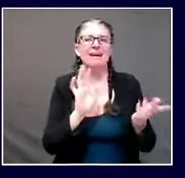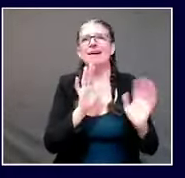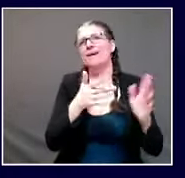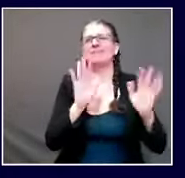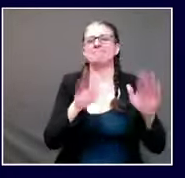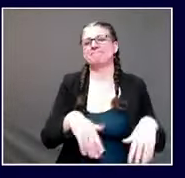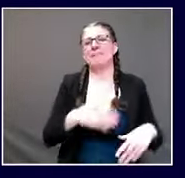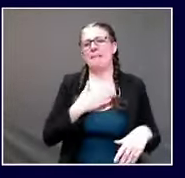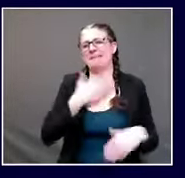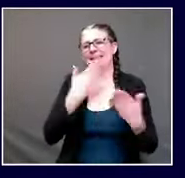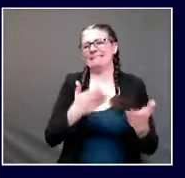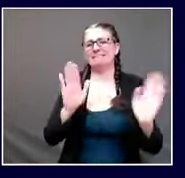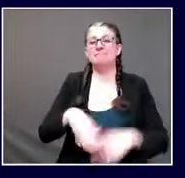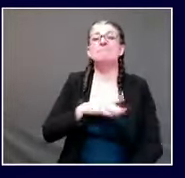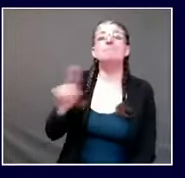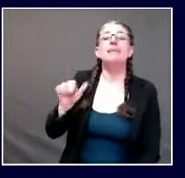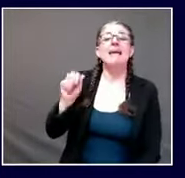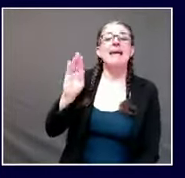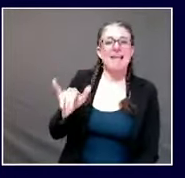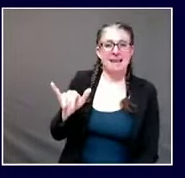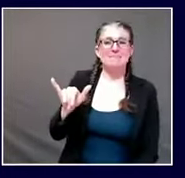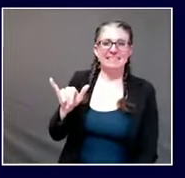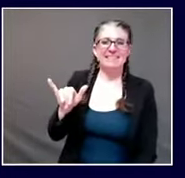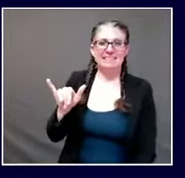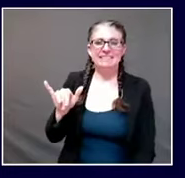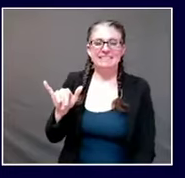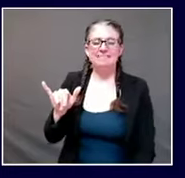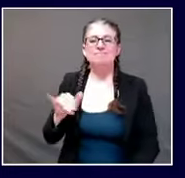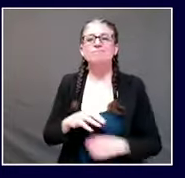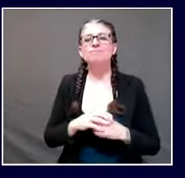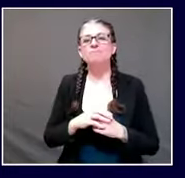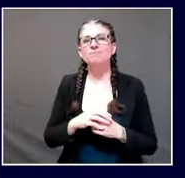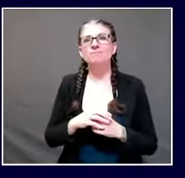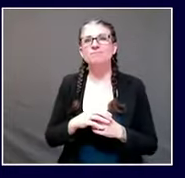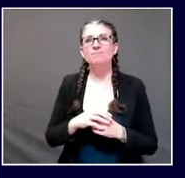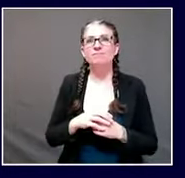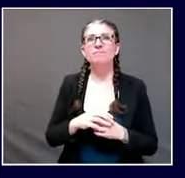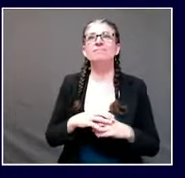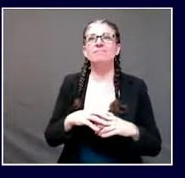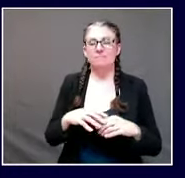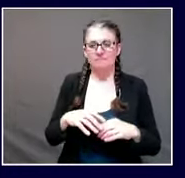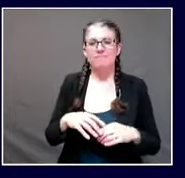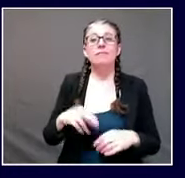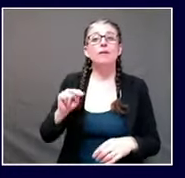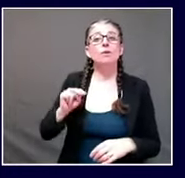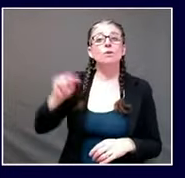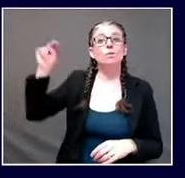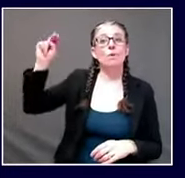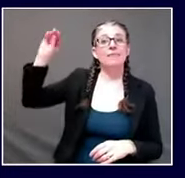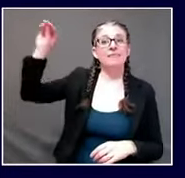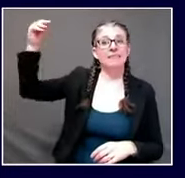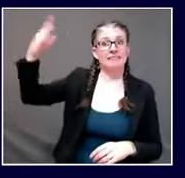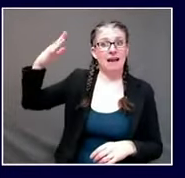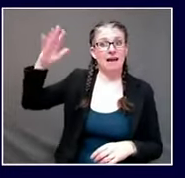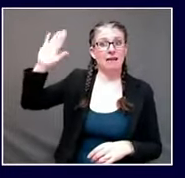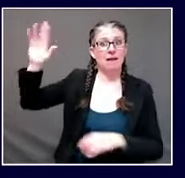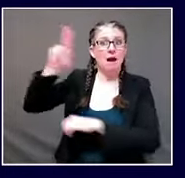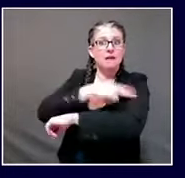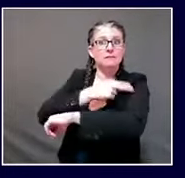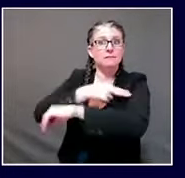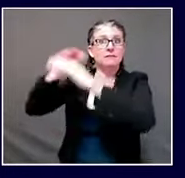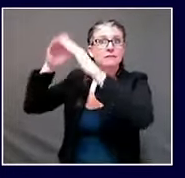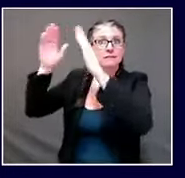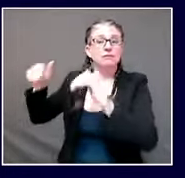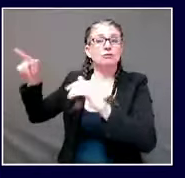one uh weekly supply of the monoclonal monoclonal antibody treatment and then the federal government